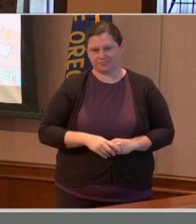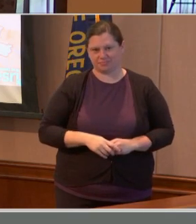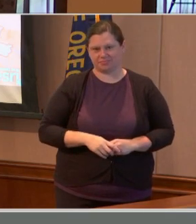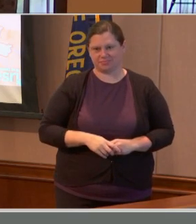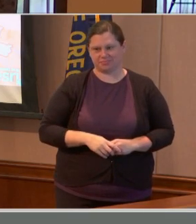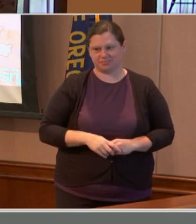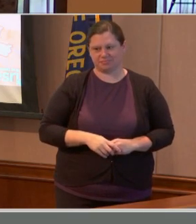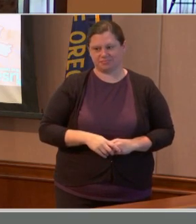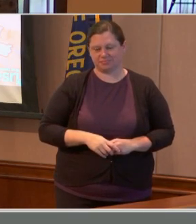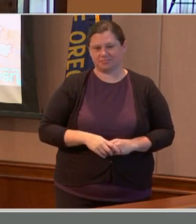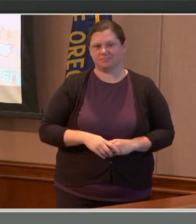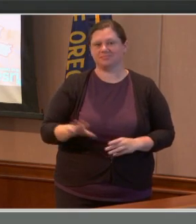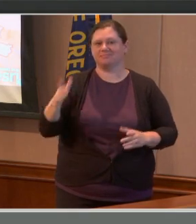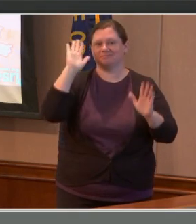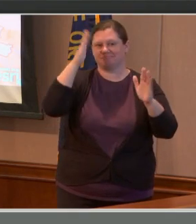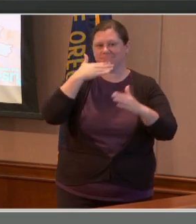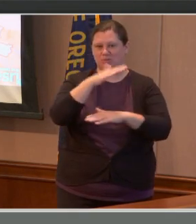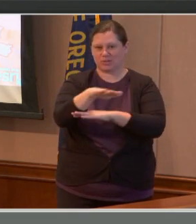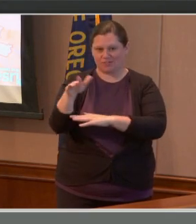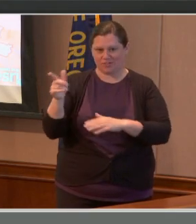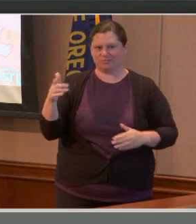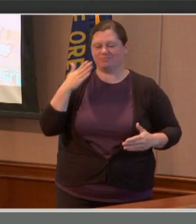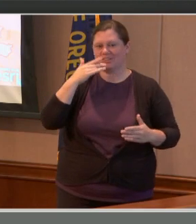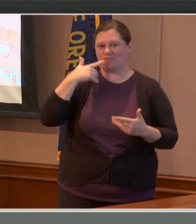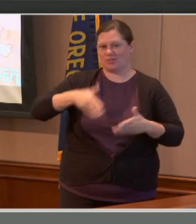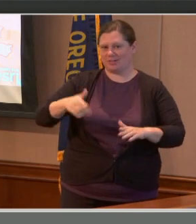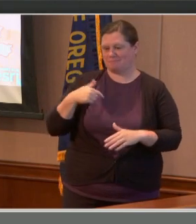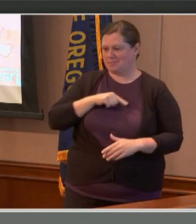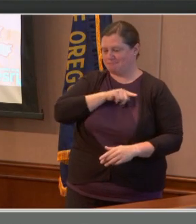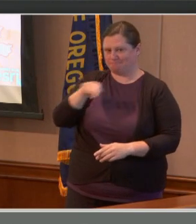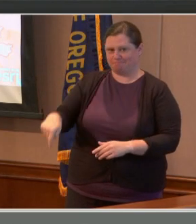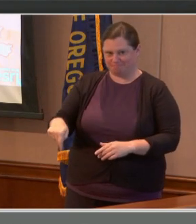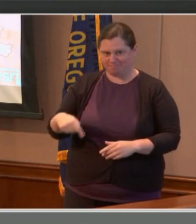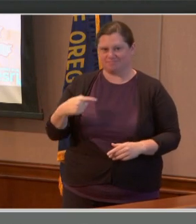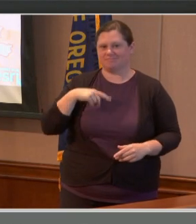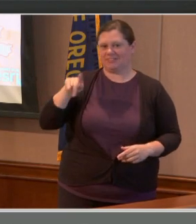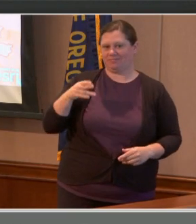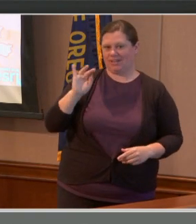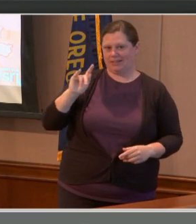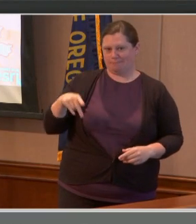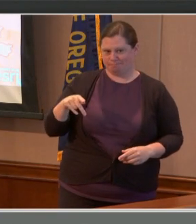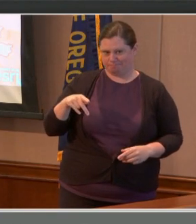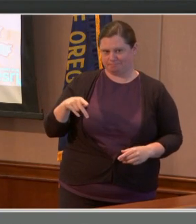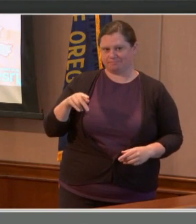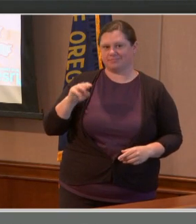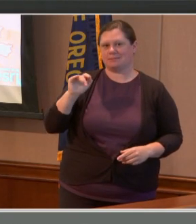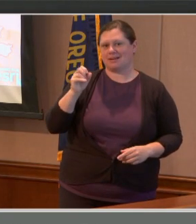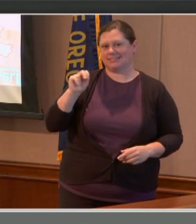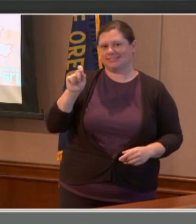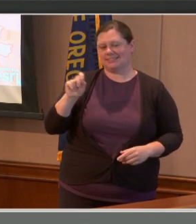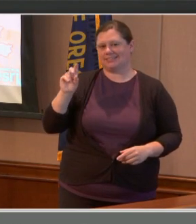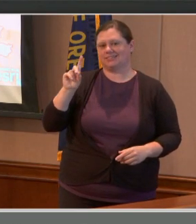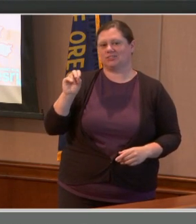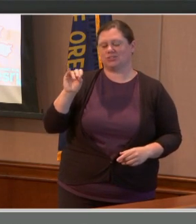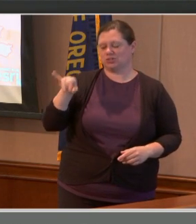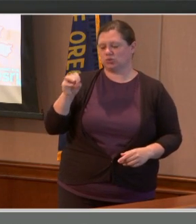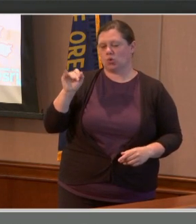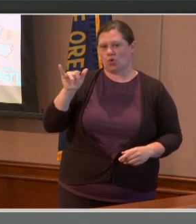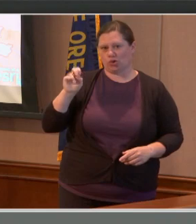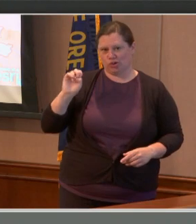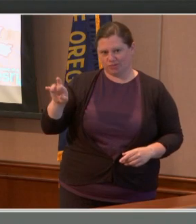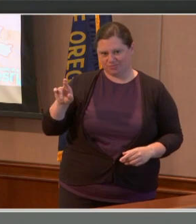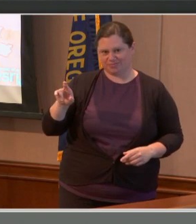Good afternoon, everyone. Thank you for having me. I'm Philip Mason Joyner, the Public Health Director with Clackamas County and one of our incident